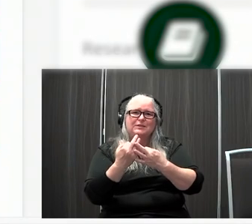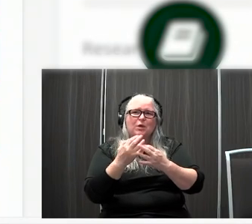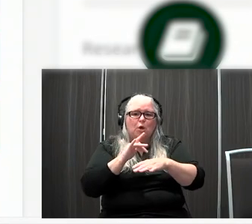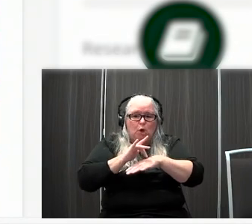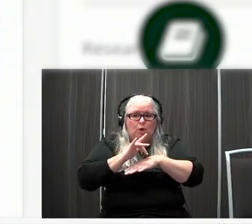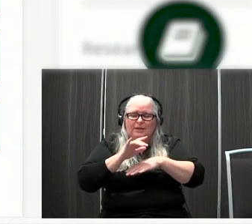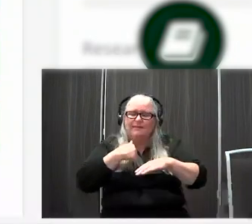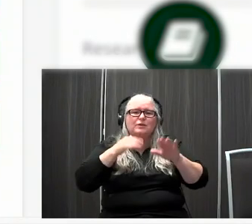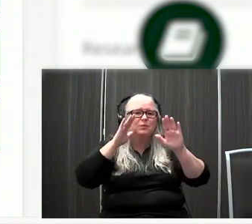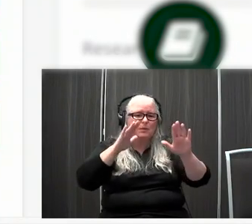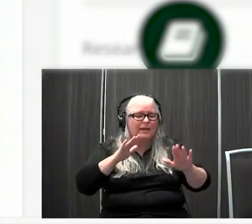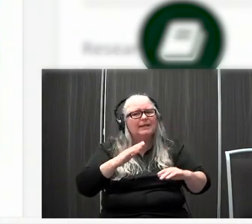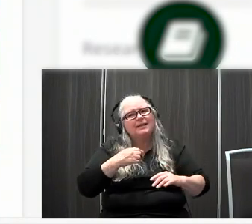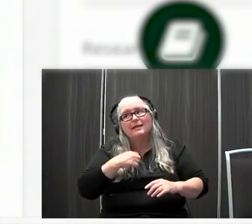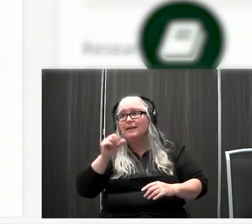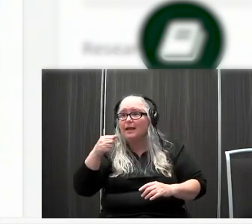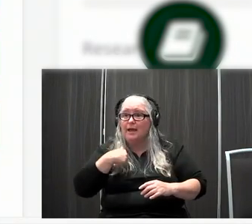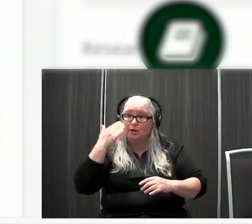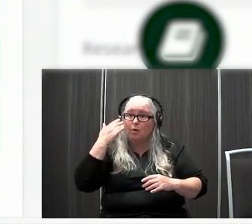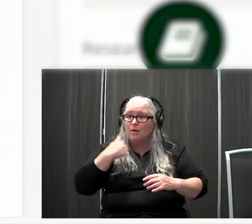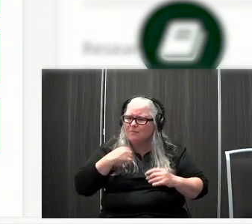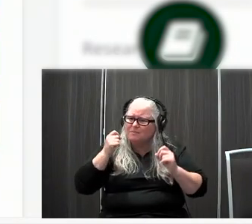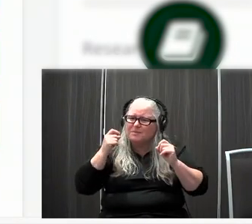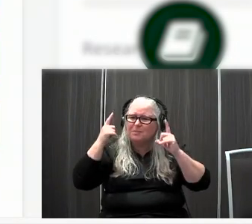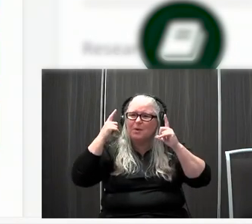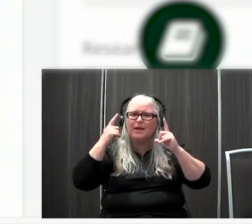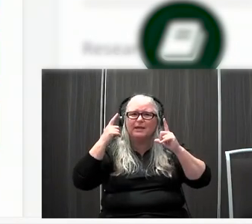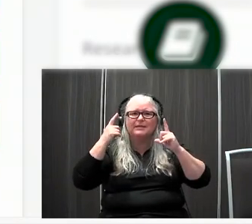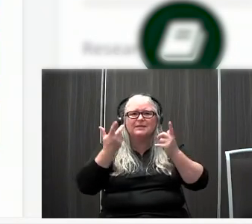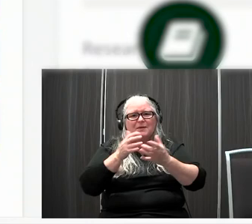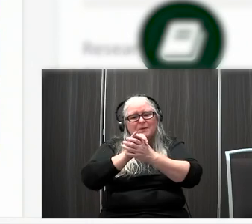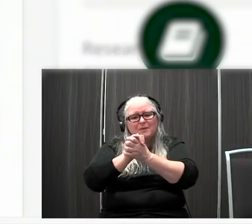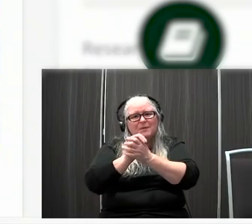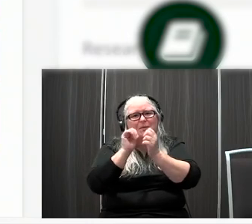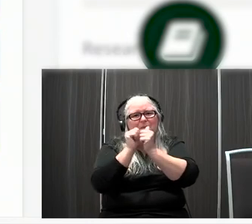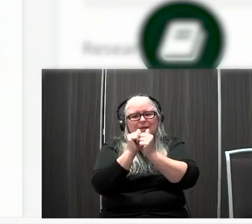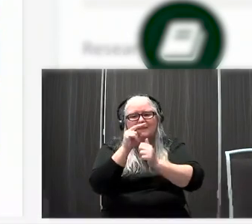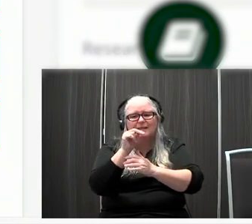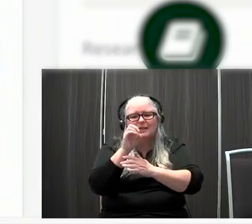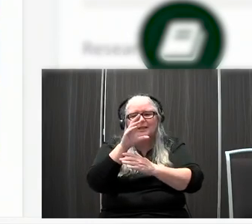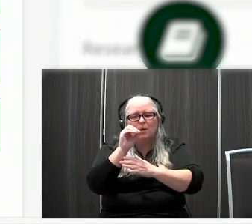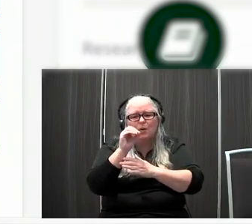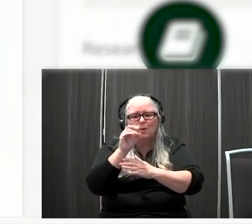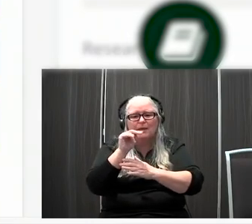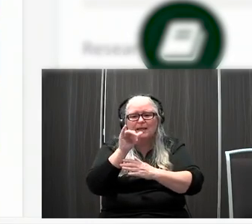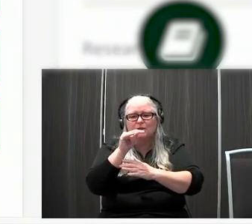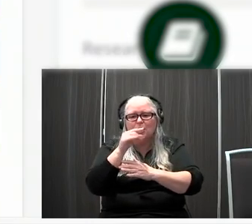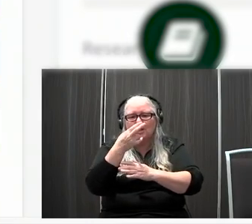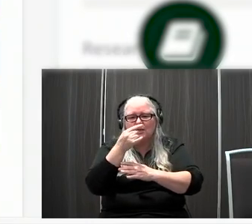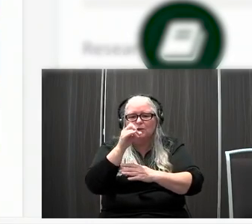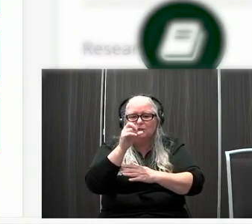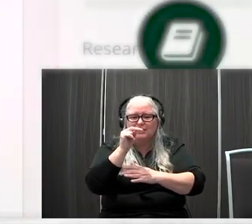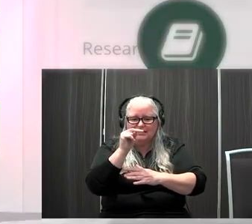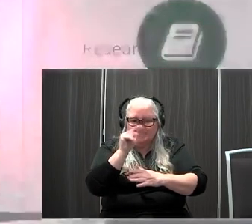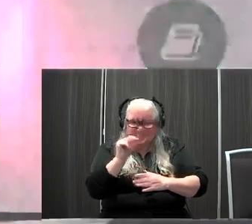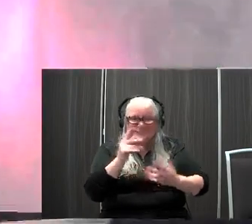great. I'm really surprised. And I wonder if it's, maybe kudos to our neon, neonatologists, you know, early on it used to